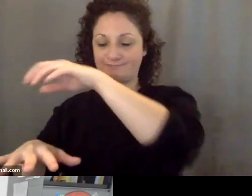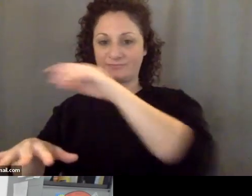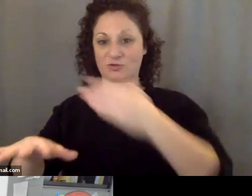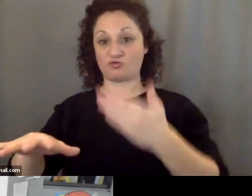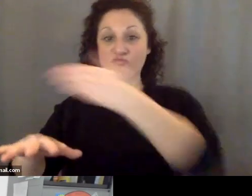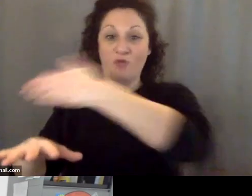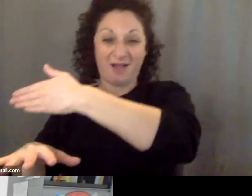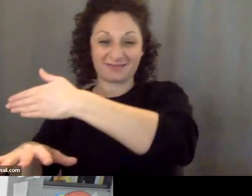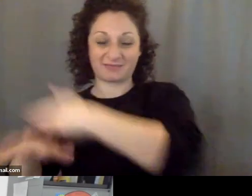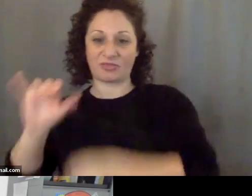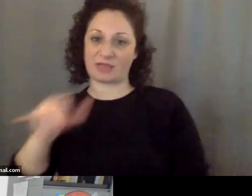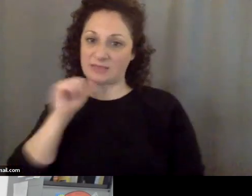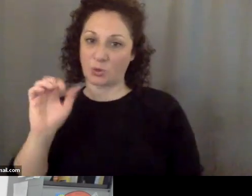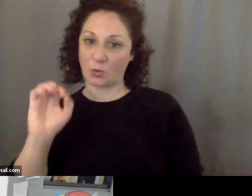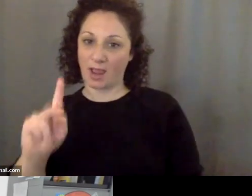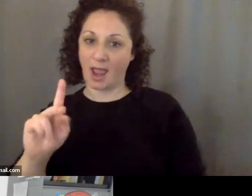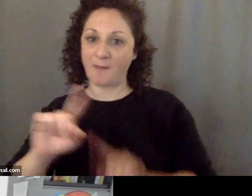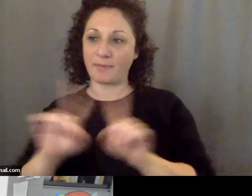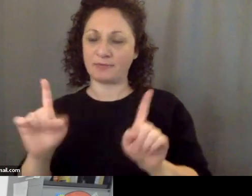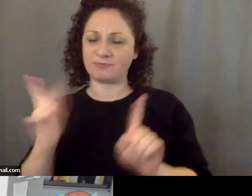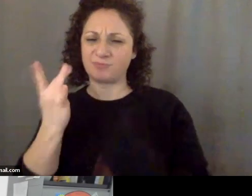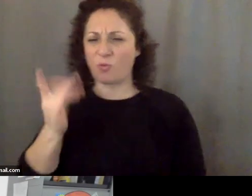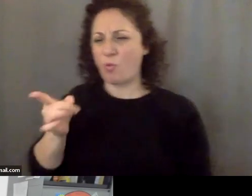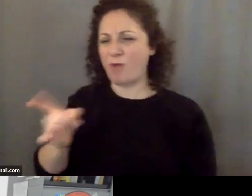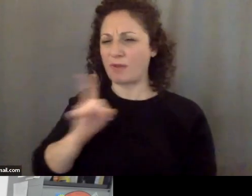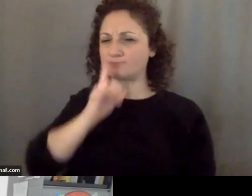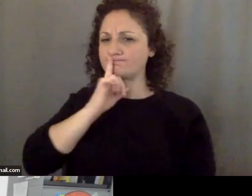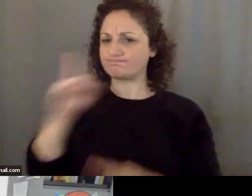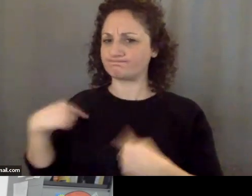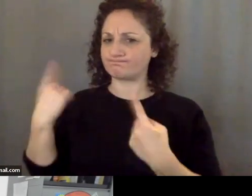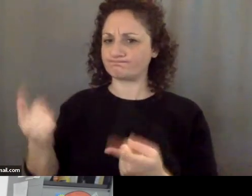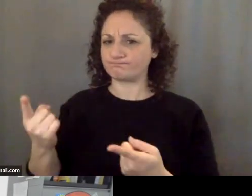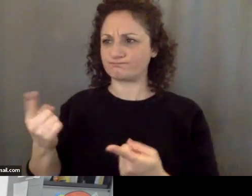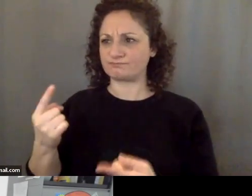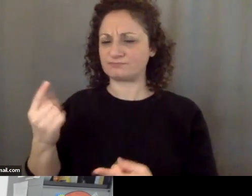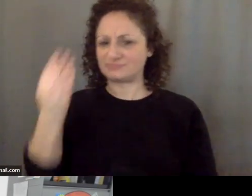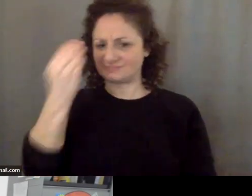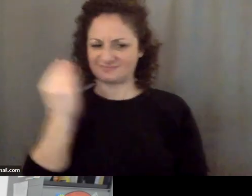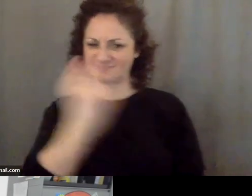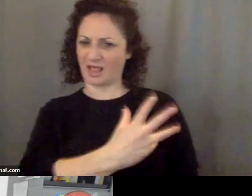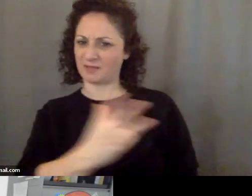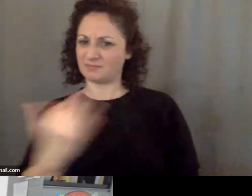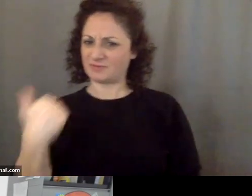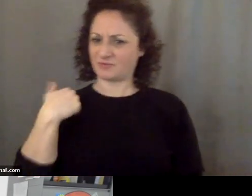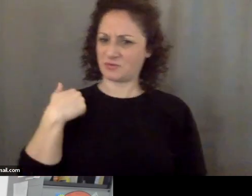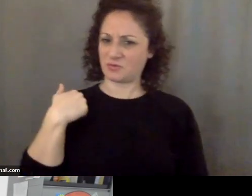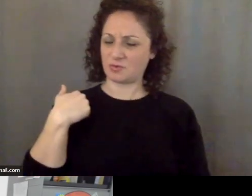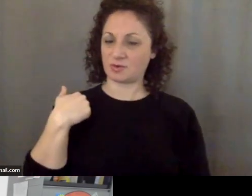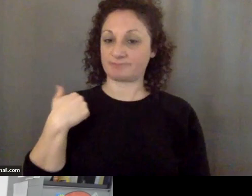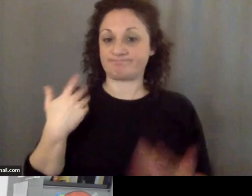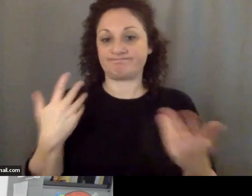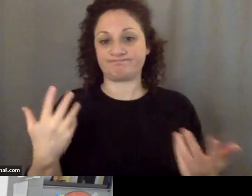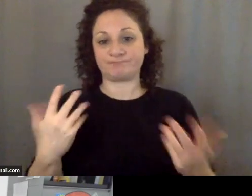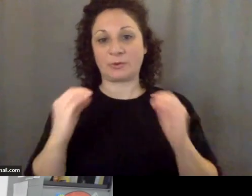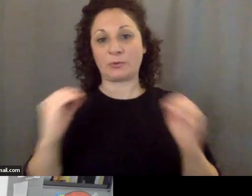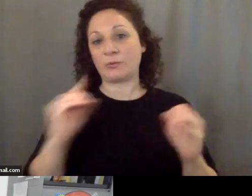so earlier? So we're left with more questions than answers and no guarantee we're going to get answers